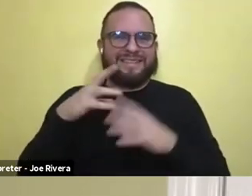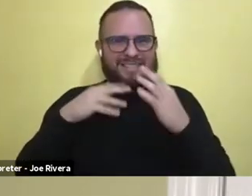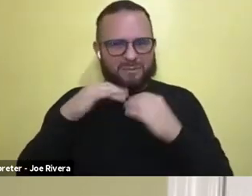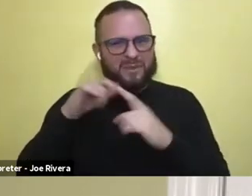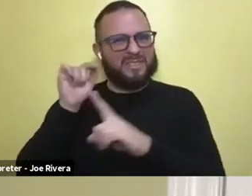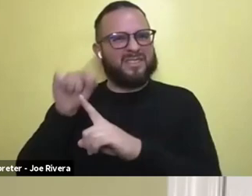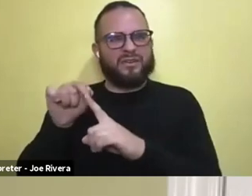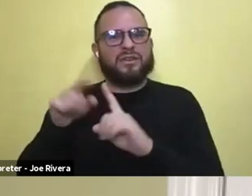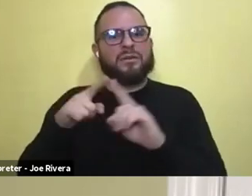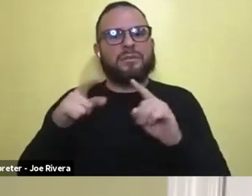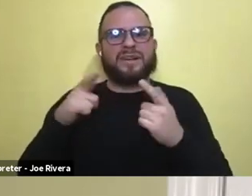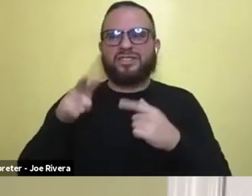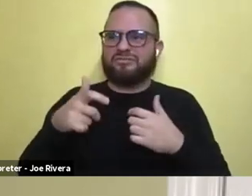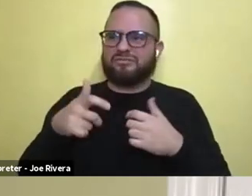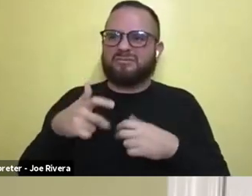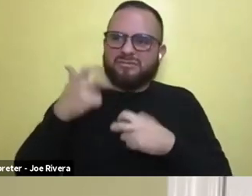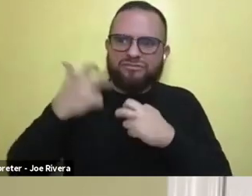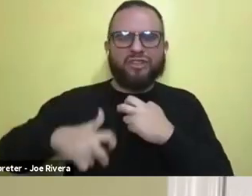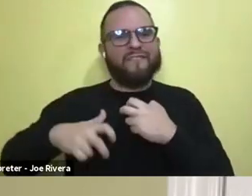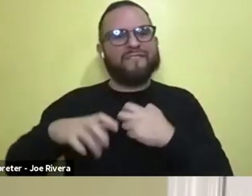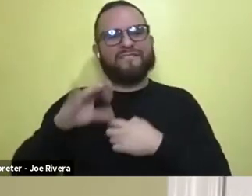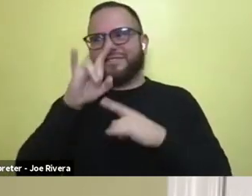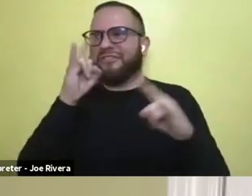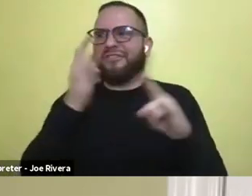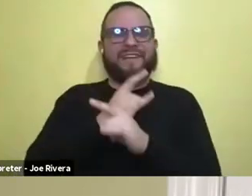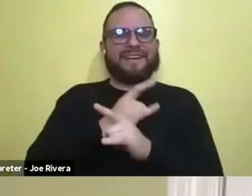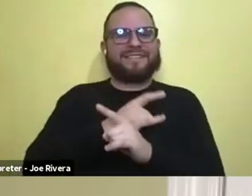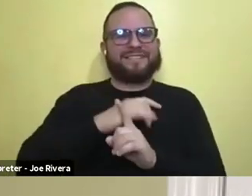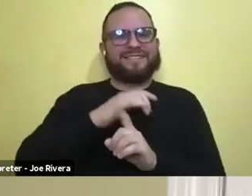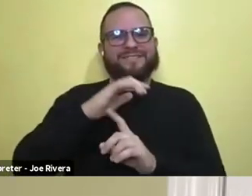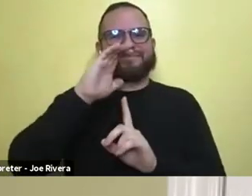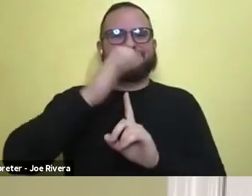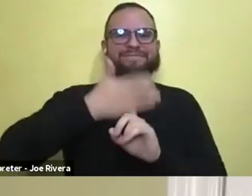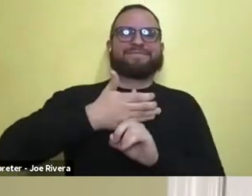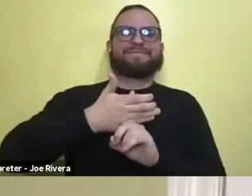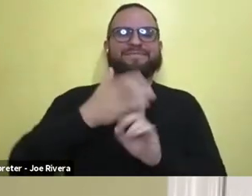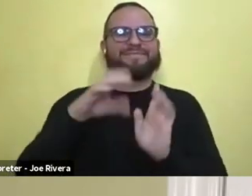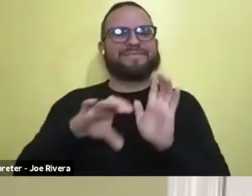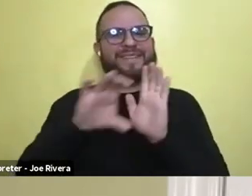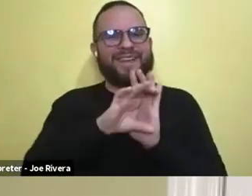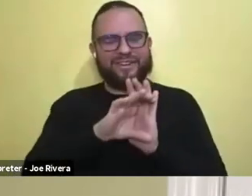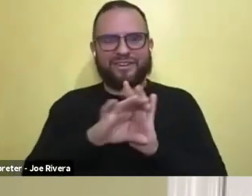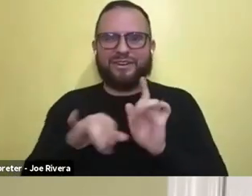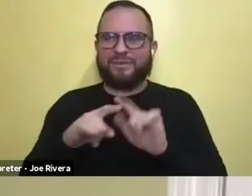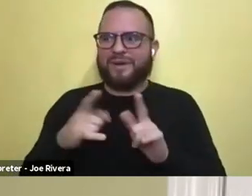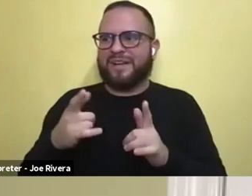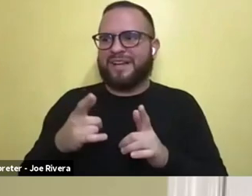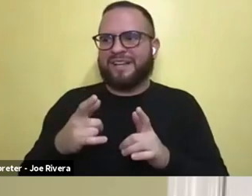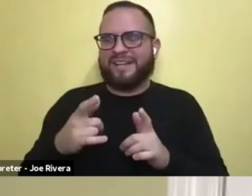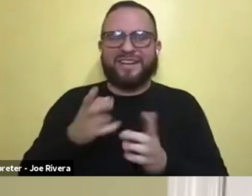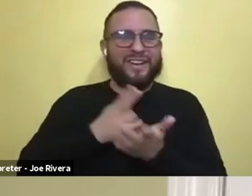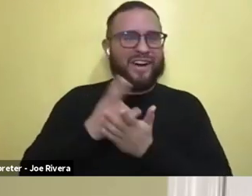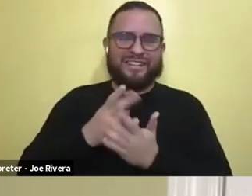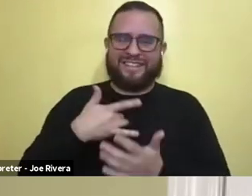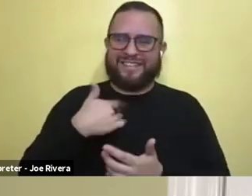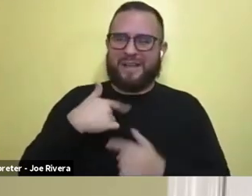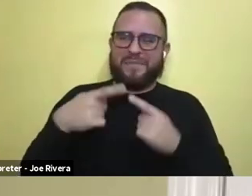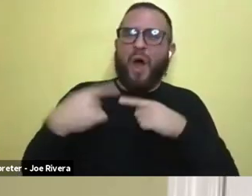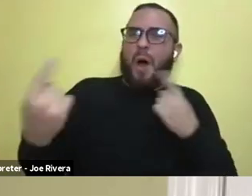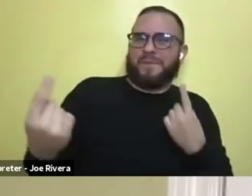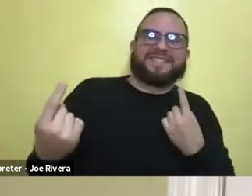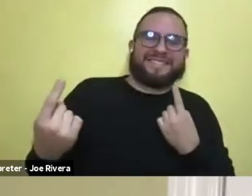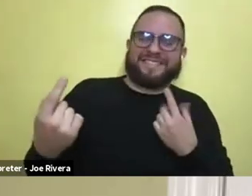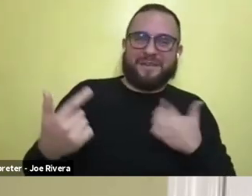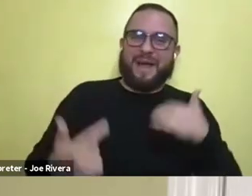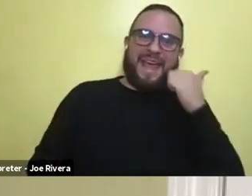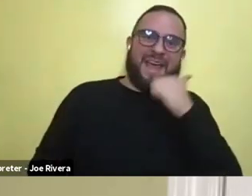tough and sarcastic figure, but, um, I would say quite frankly, I'm the opposite of that in my day-to-day